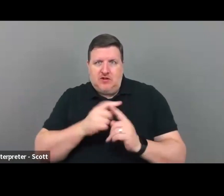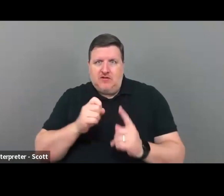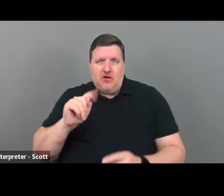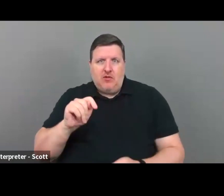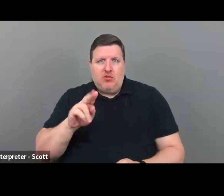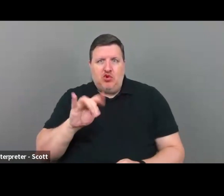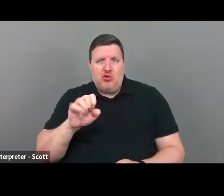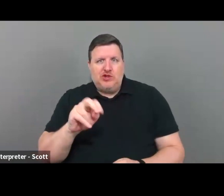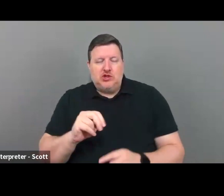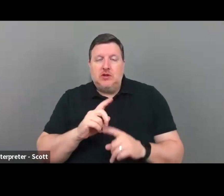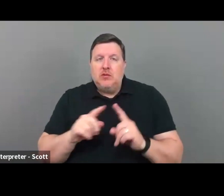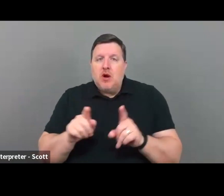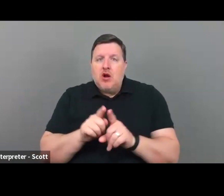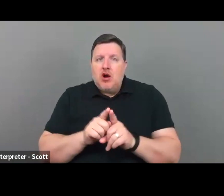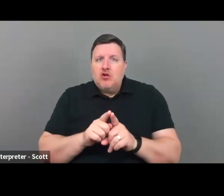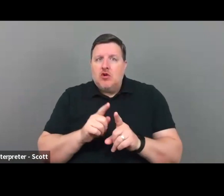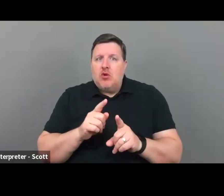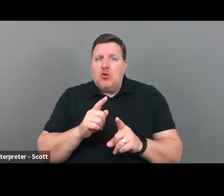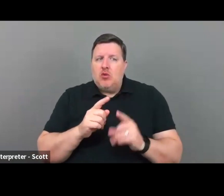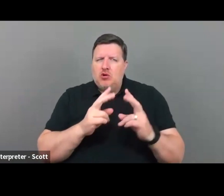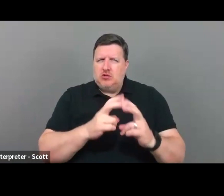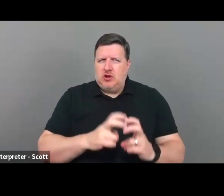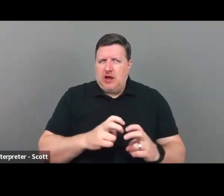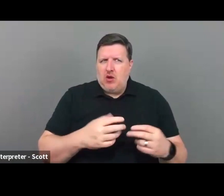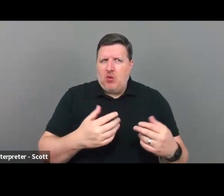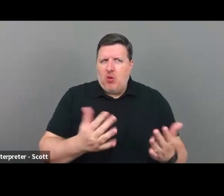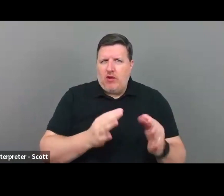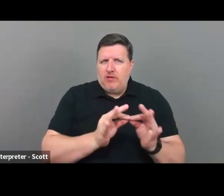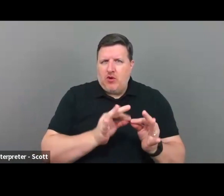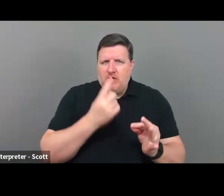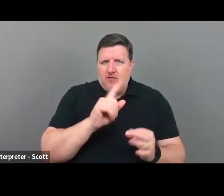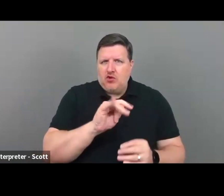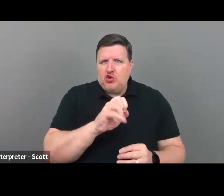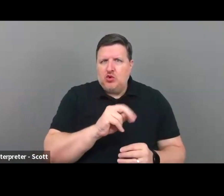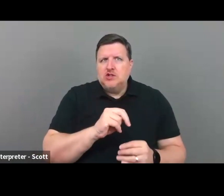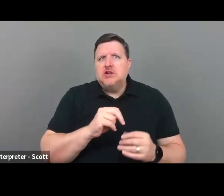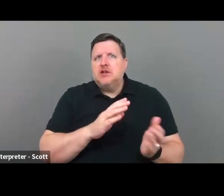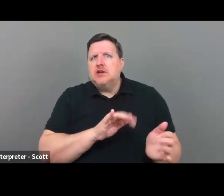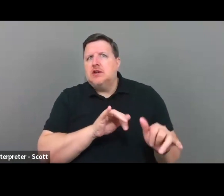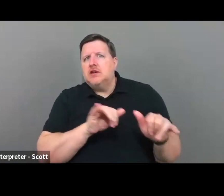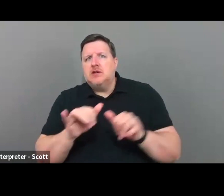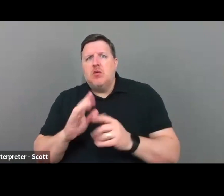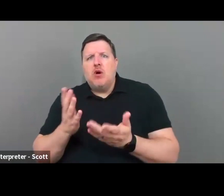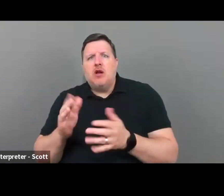at our tuition rates and what it actually costs us to run our programs.